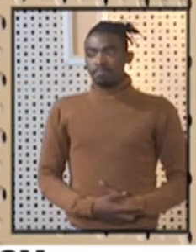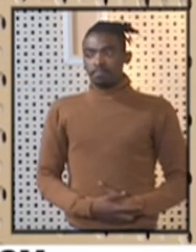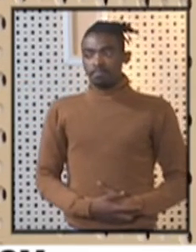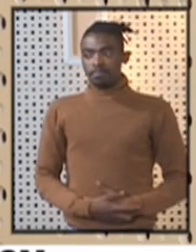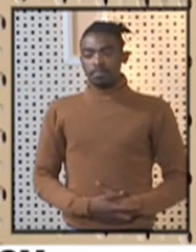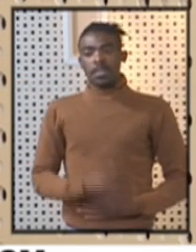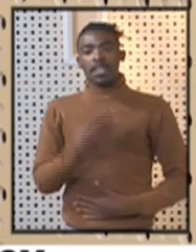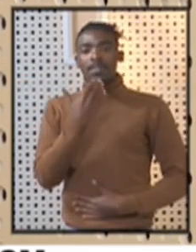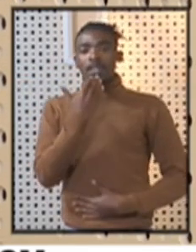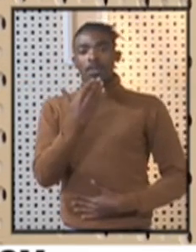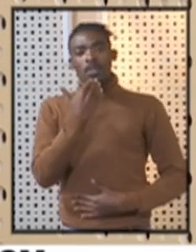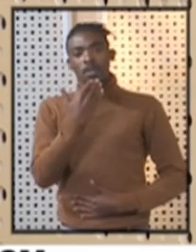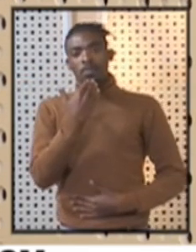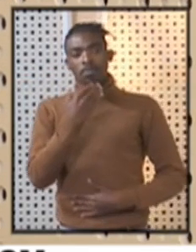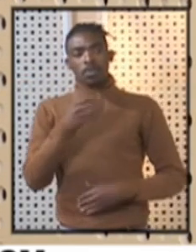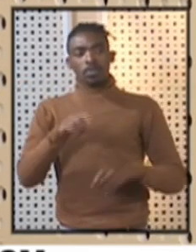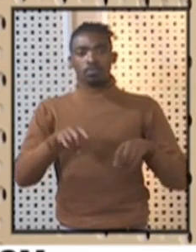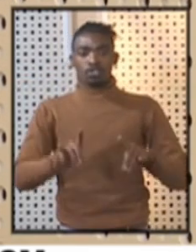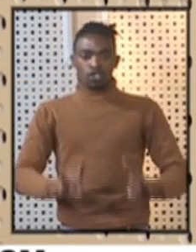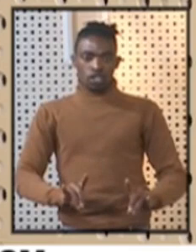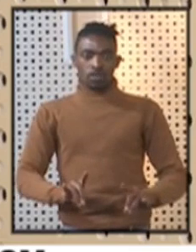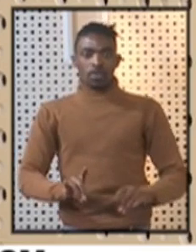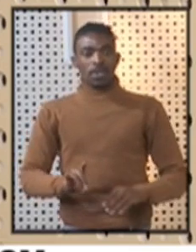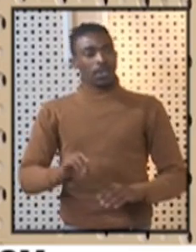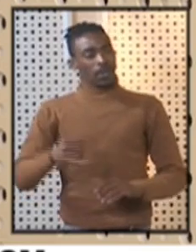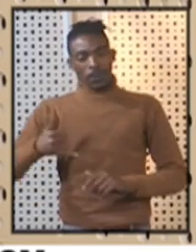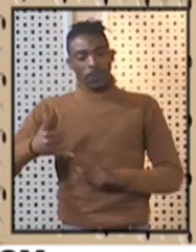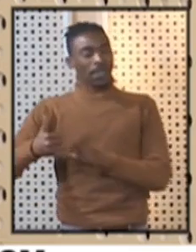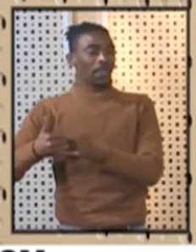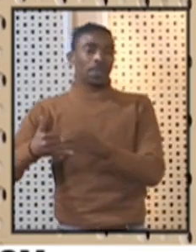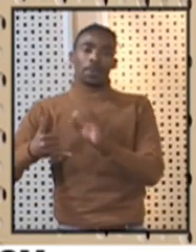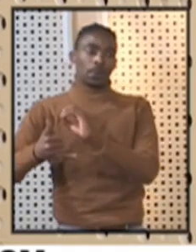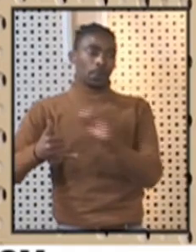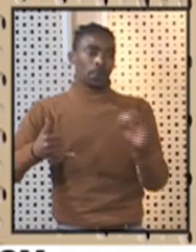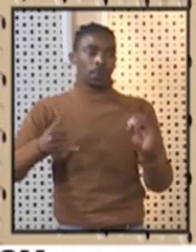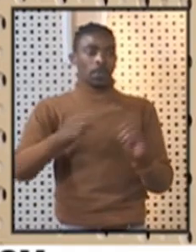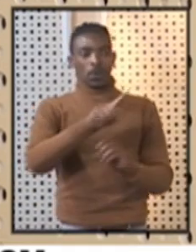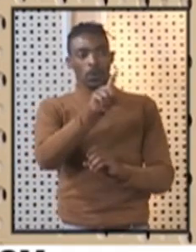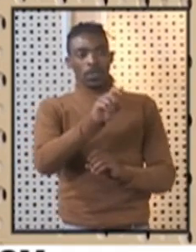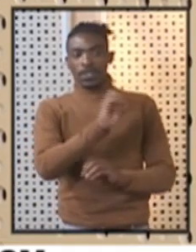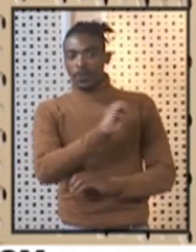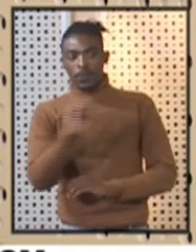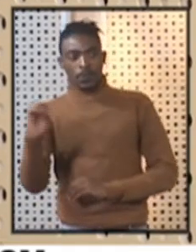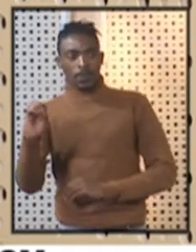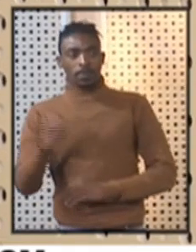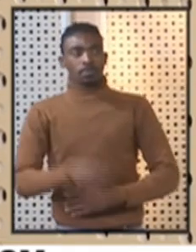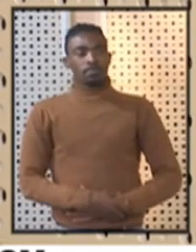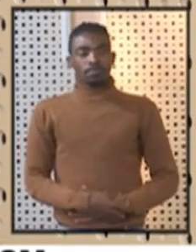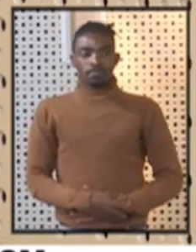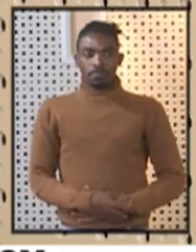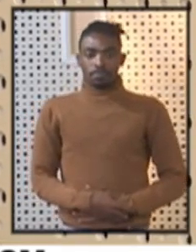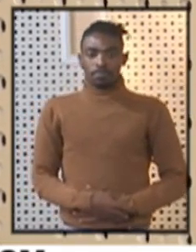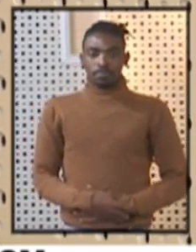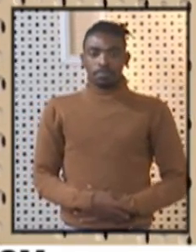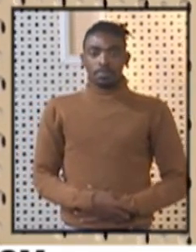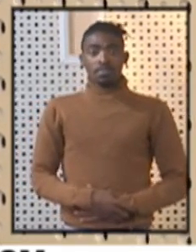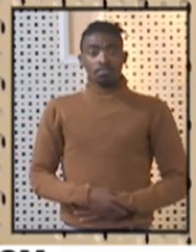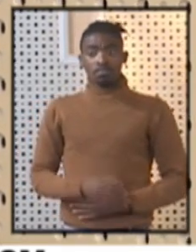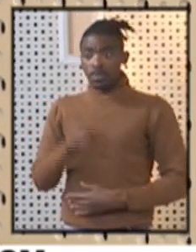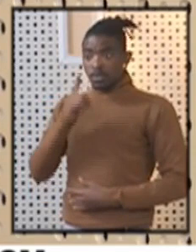Thank you, Chad. There's no close at the moment. Thank you very much. Can we check if we have questions on